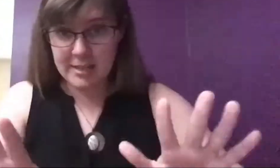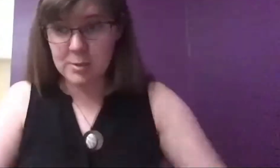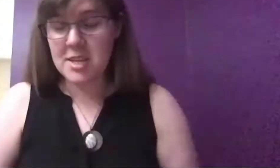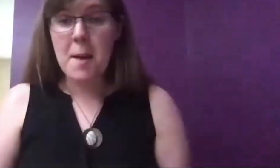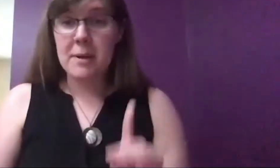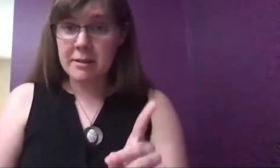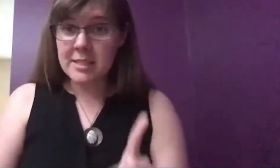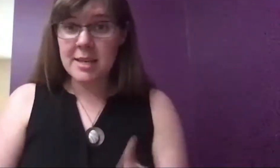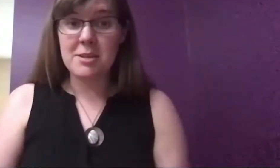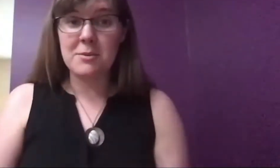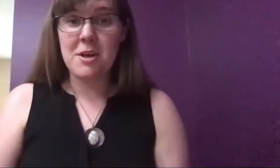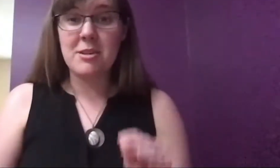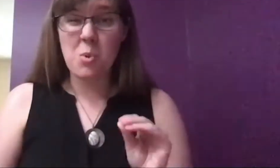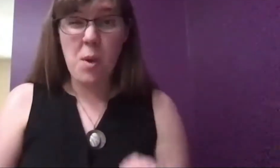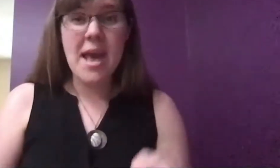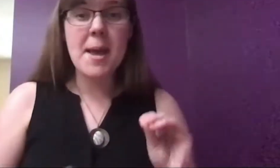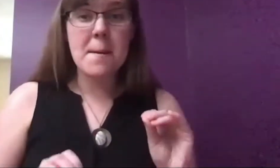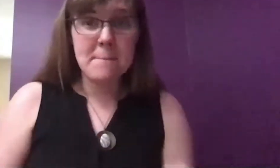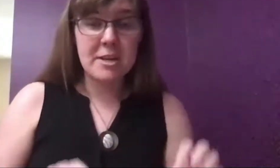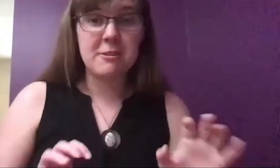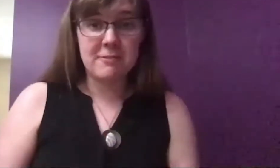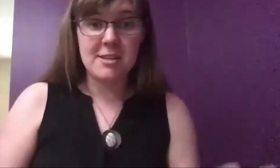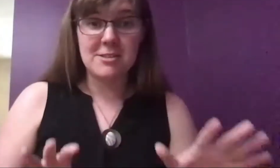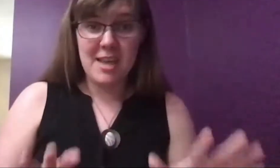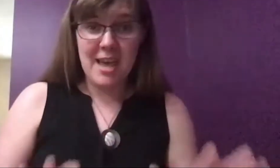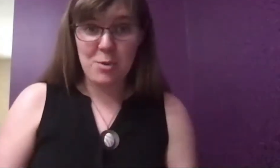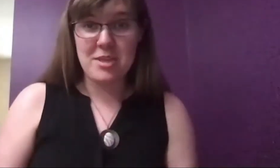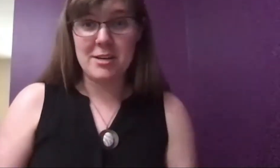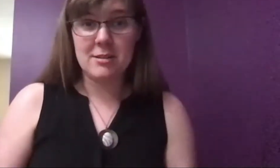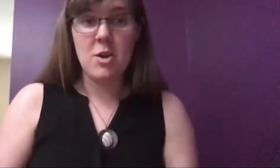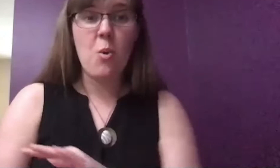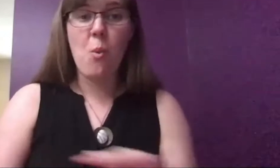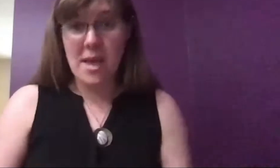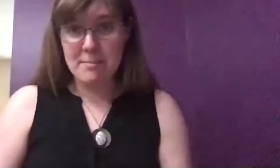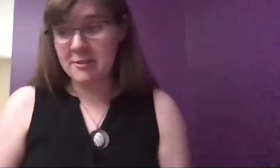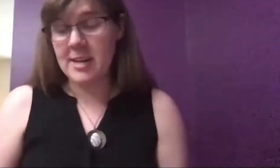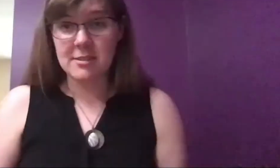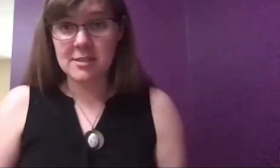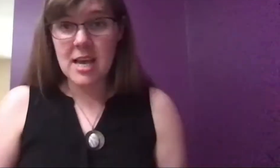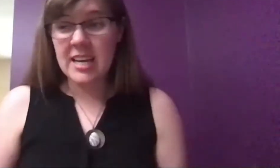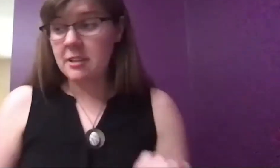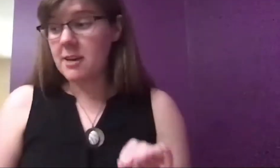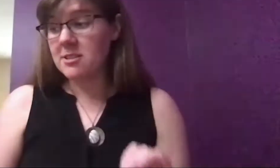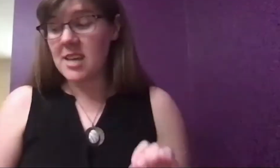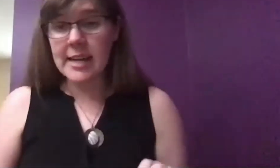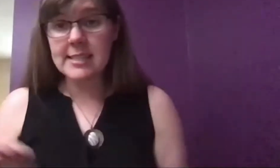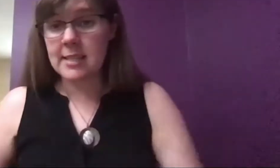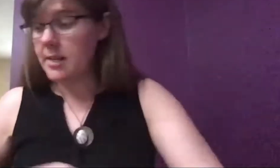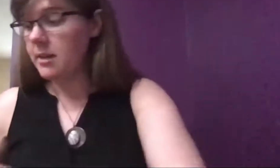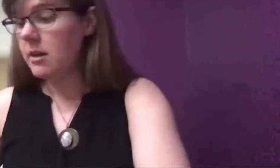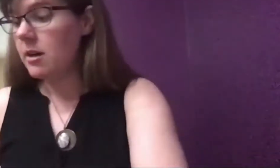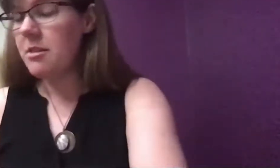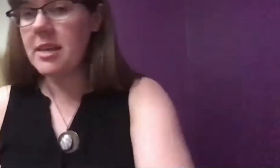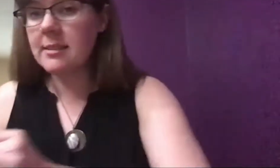thinking dinosaurs, but I'm gonna tell you there's way better fossils out there. Way better fossils. And the fossils I